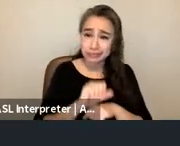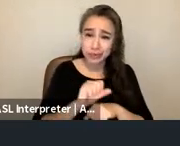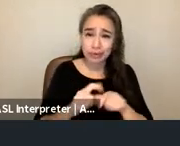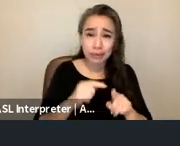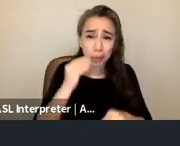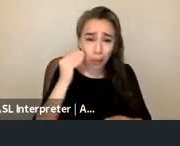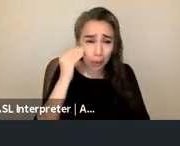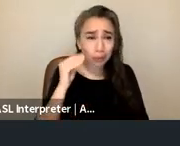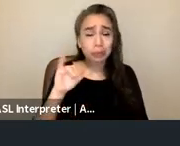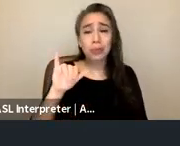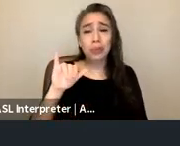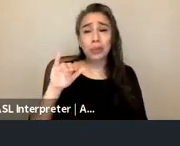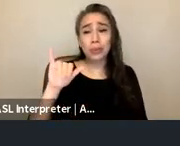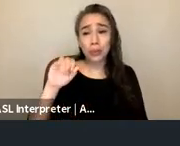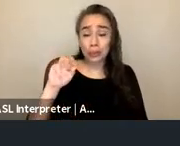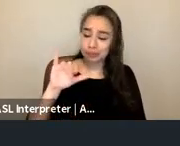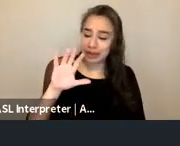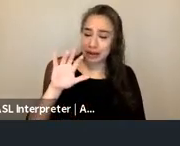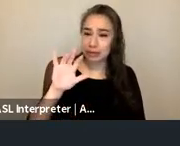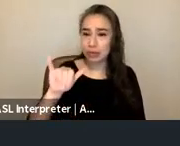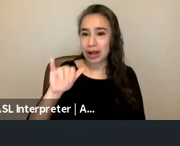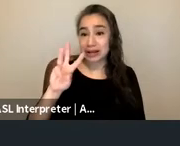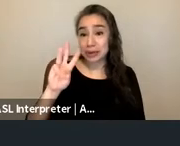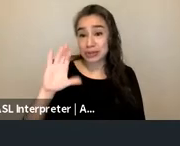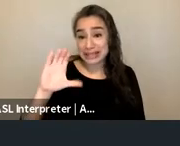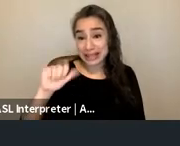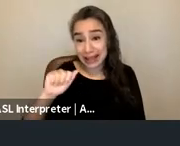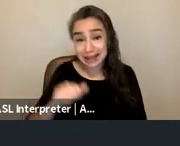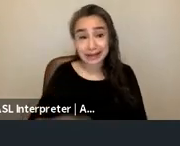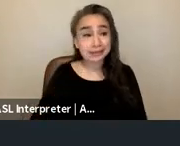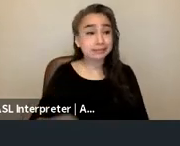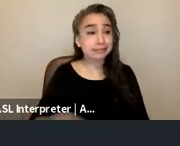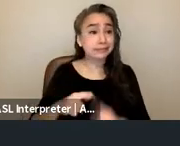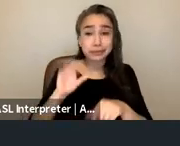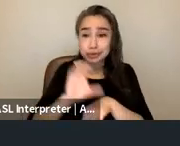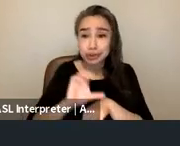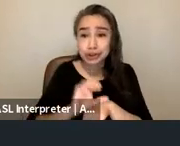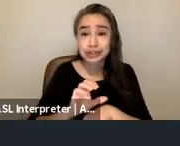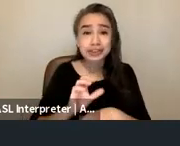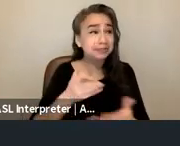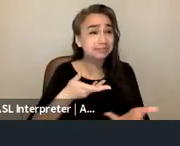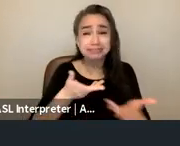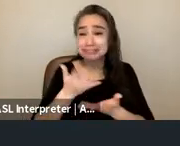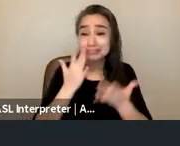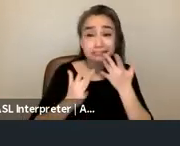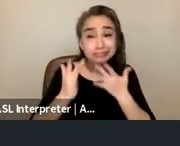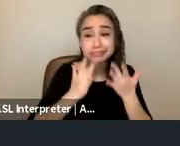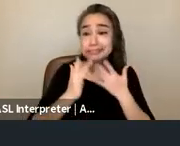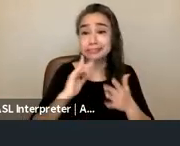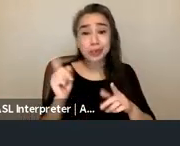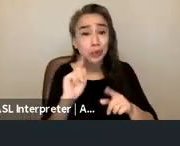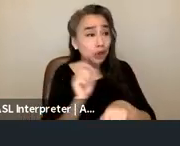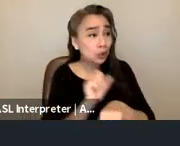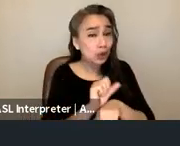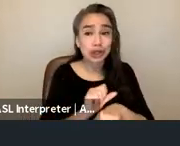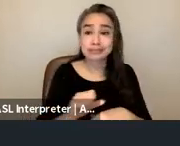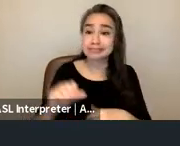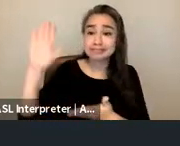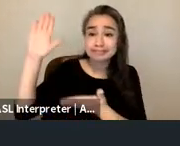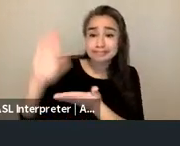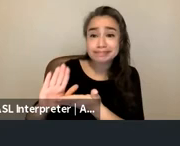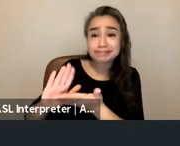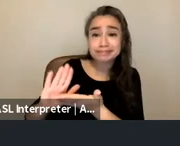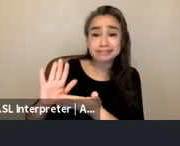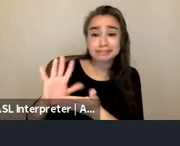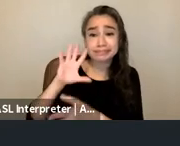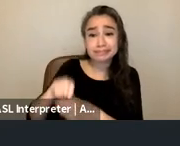and sometimes out of churches or other civic agencies we had little interaction with police and courts because they weren't yet